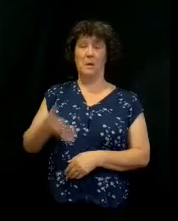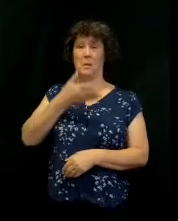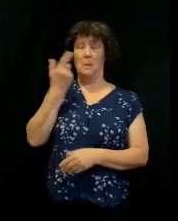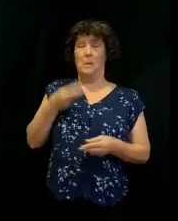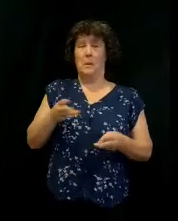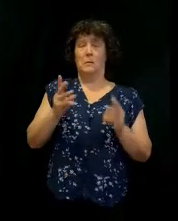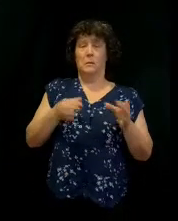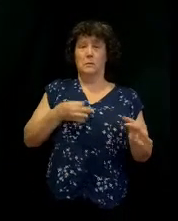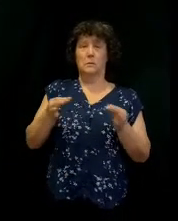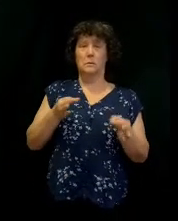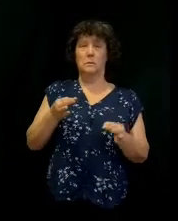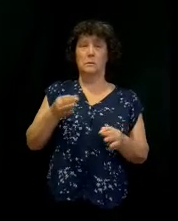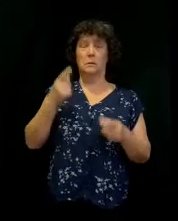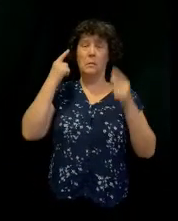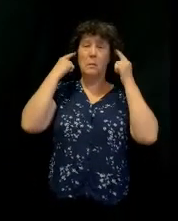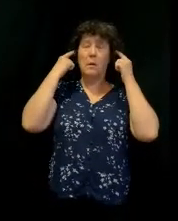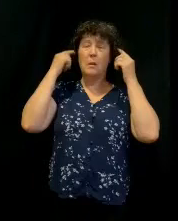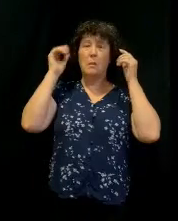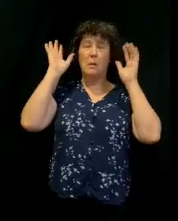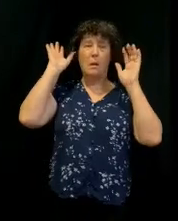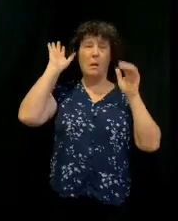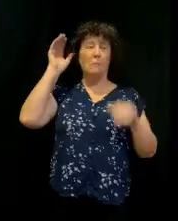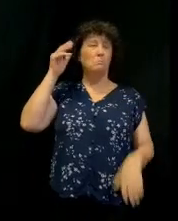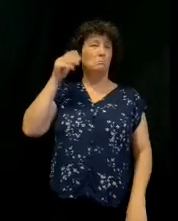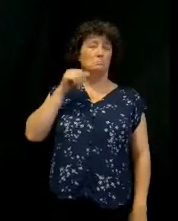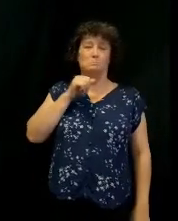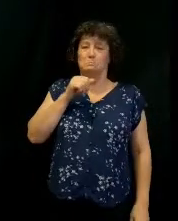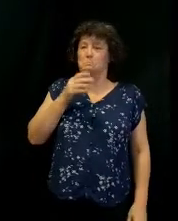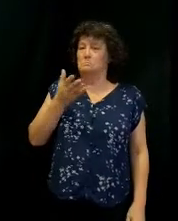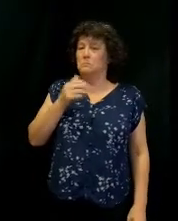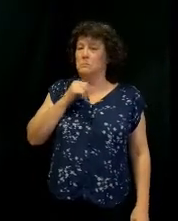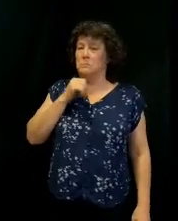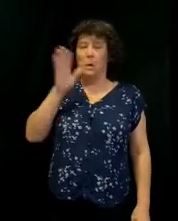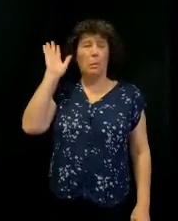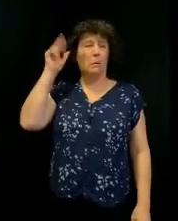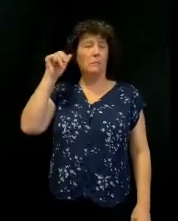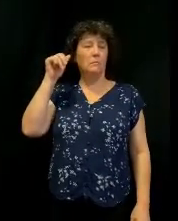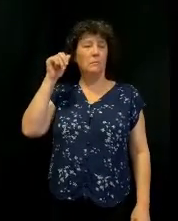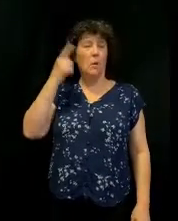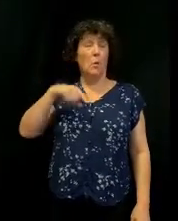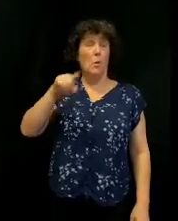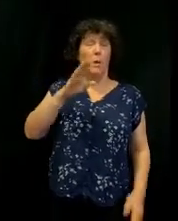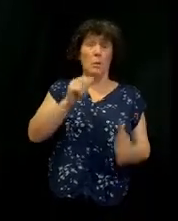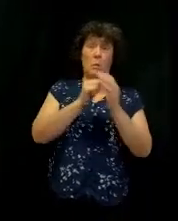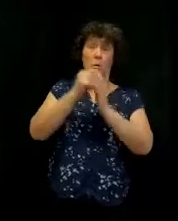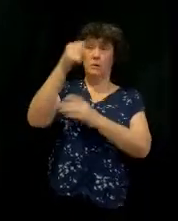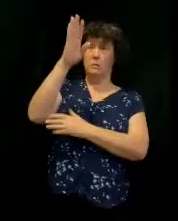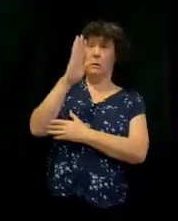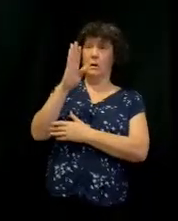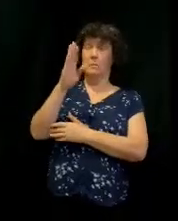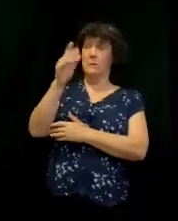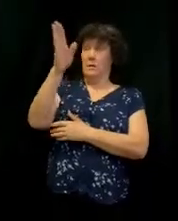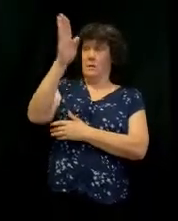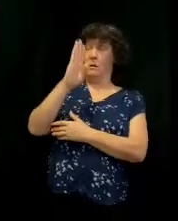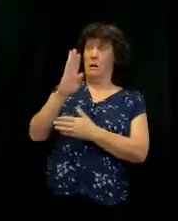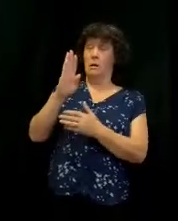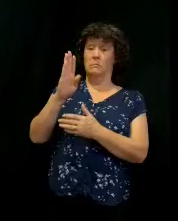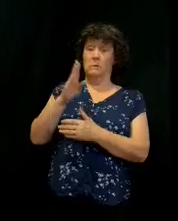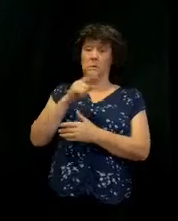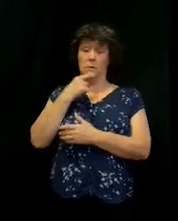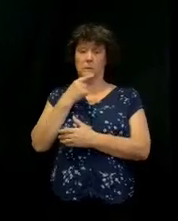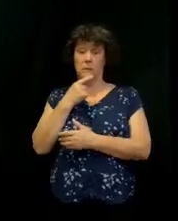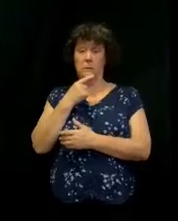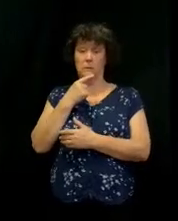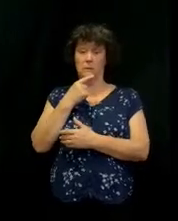Man, open your ears up to here. Do you understand that when we worship, God's speaking? Do you understand that when we're worshiping